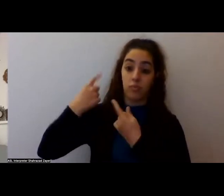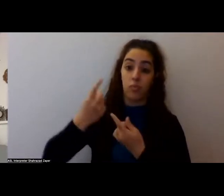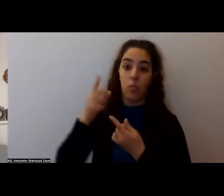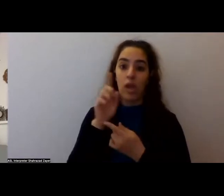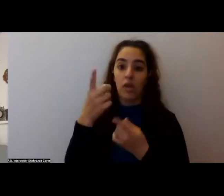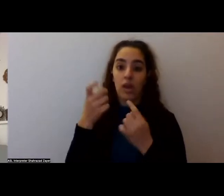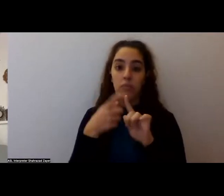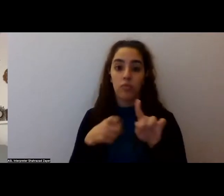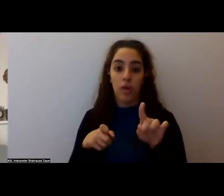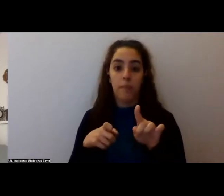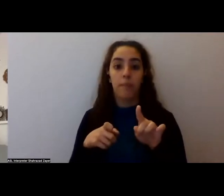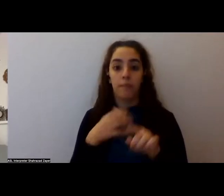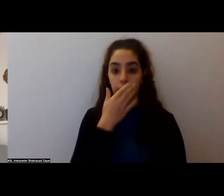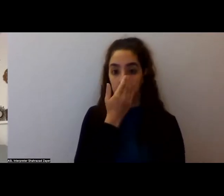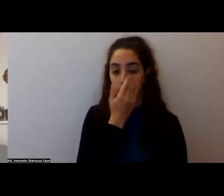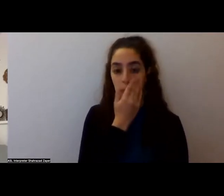Um,